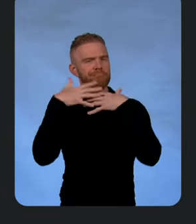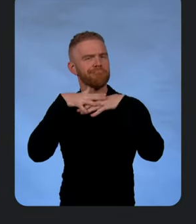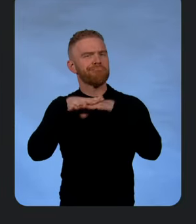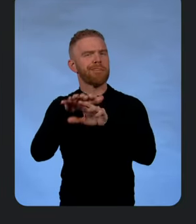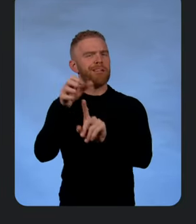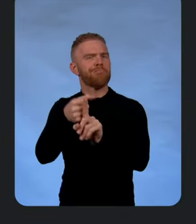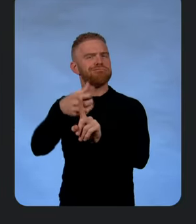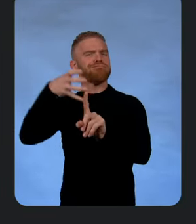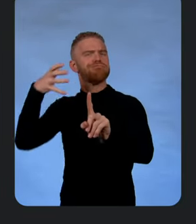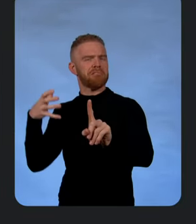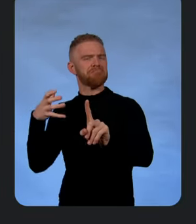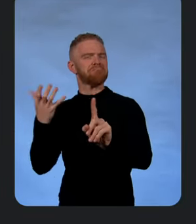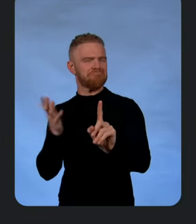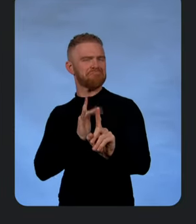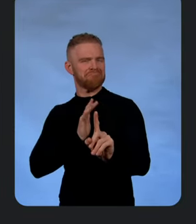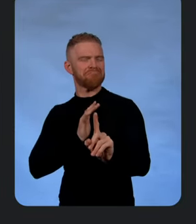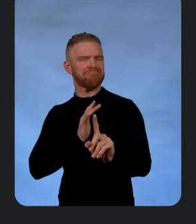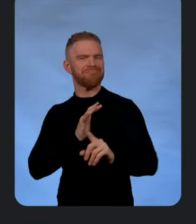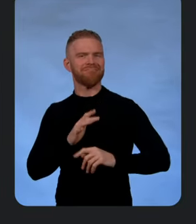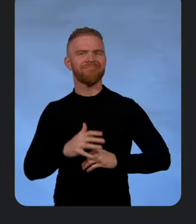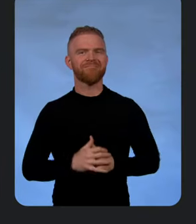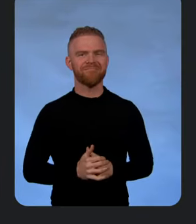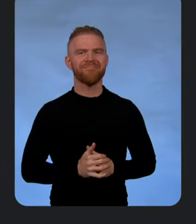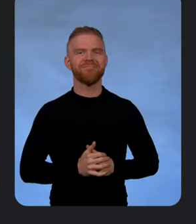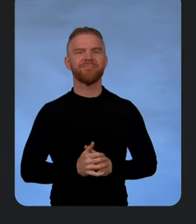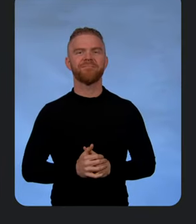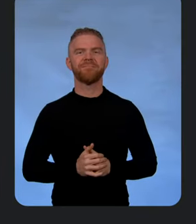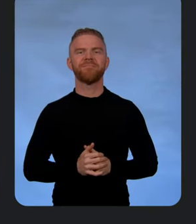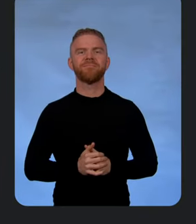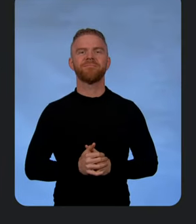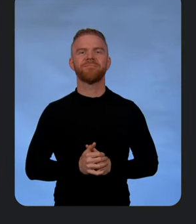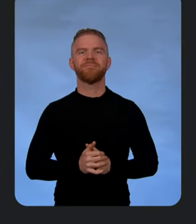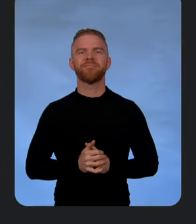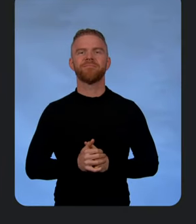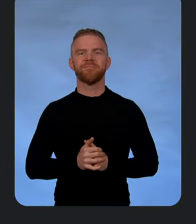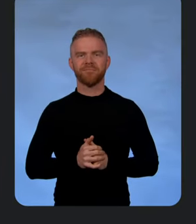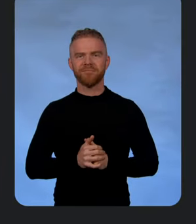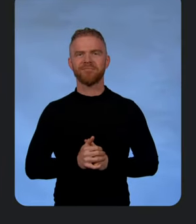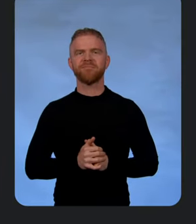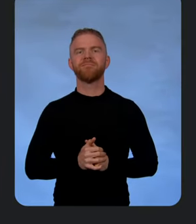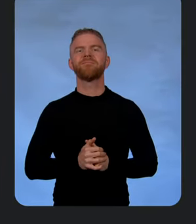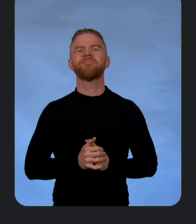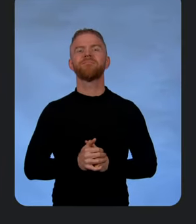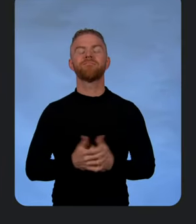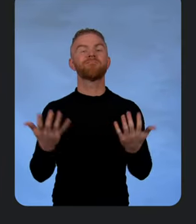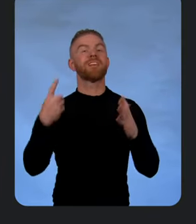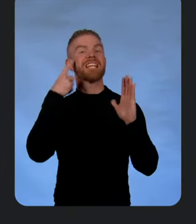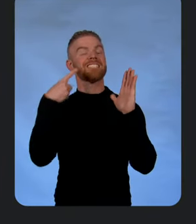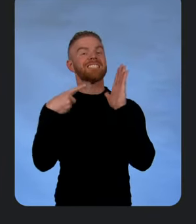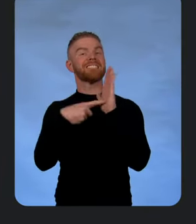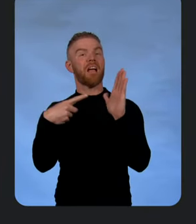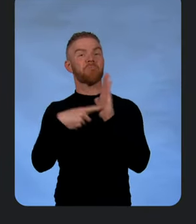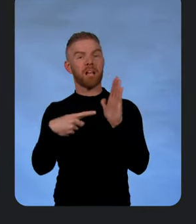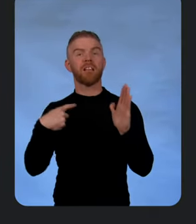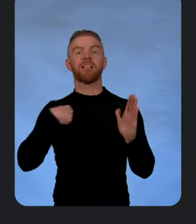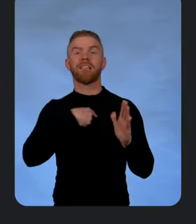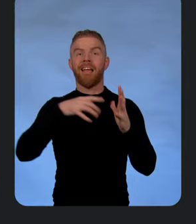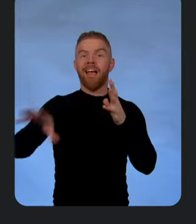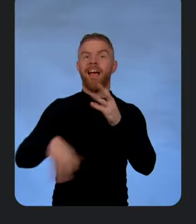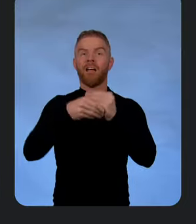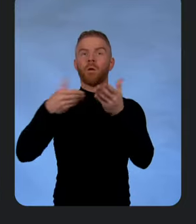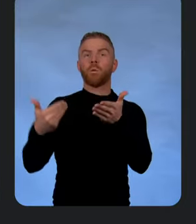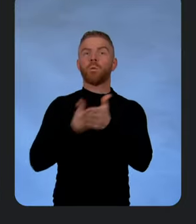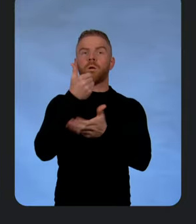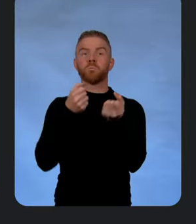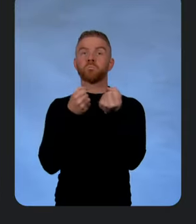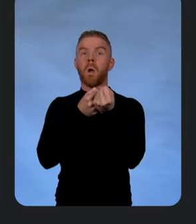but really GKE can be easily integrated and extended. For example, we've added new support